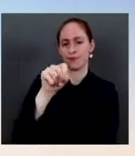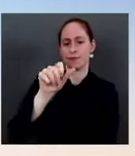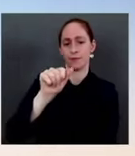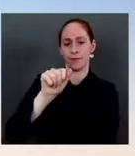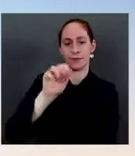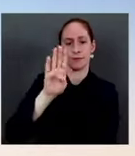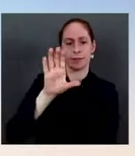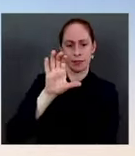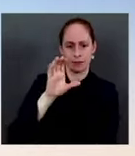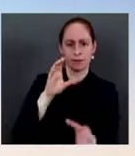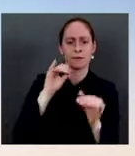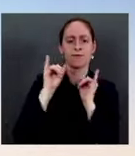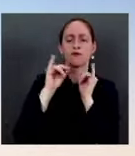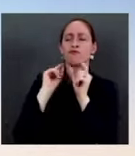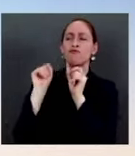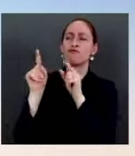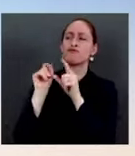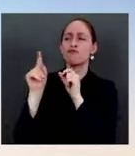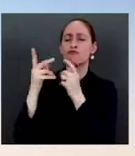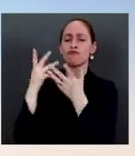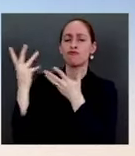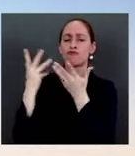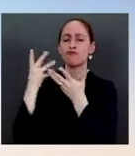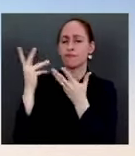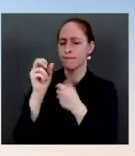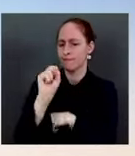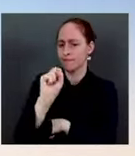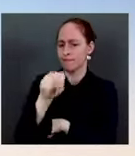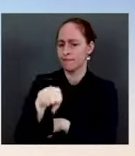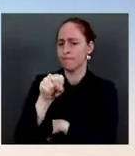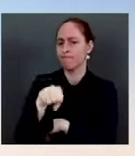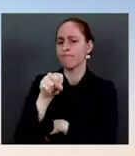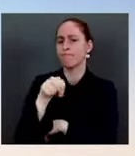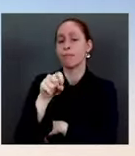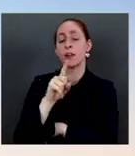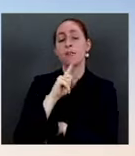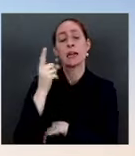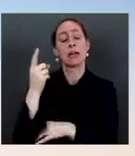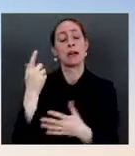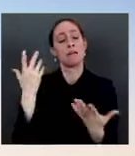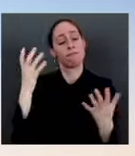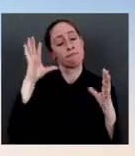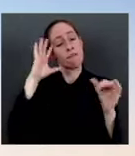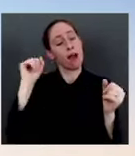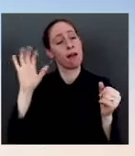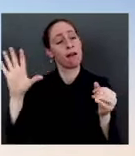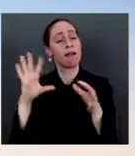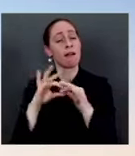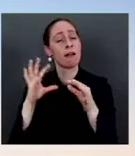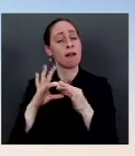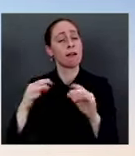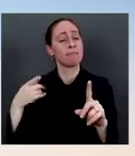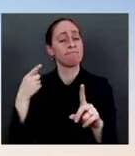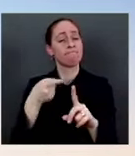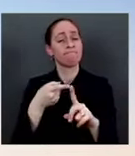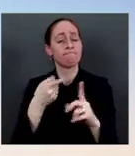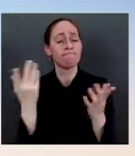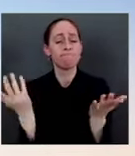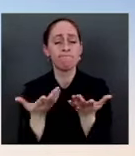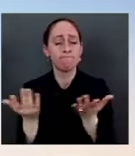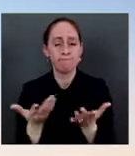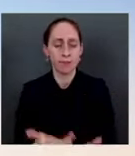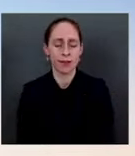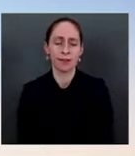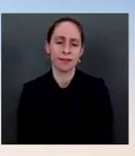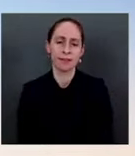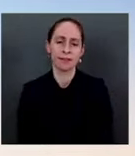and just so everyone has the phrasing of what he said, so you support a carve-out of the filibuster for voting rights. Well, I don't think we may have to go